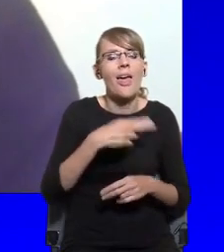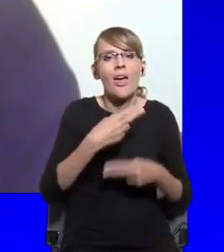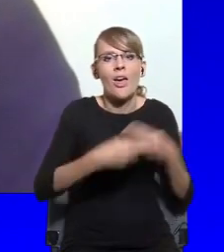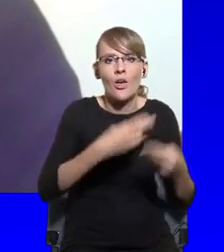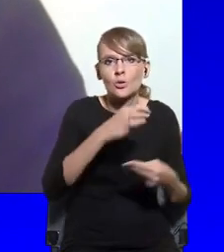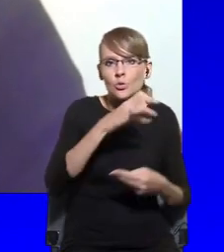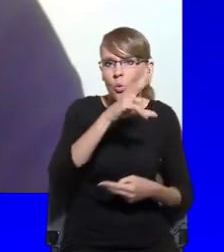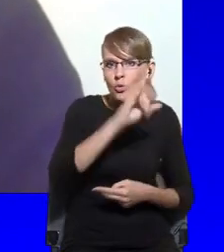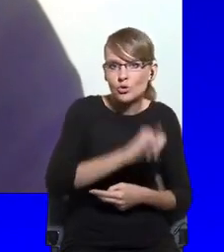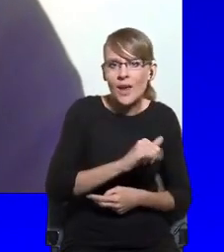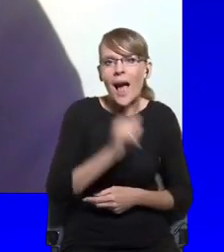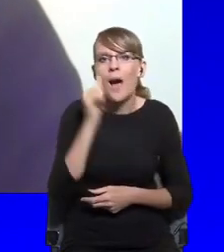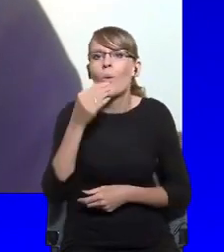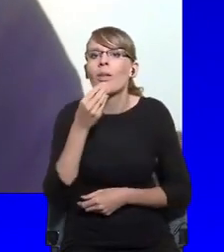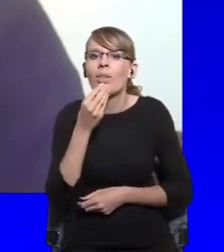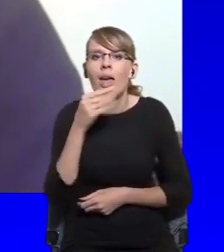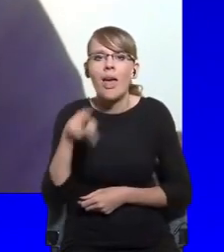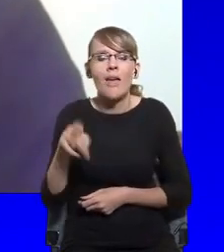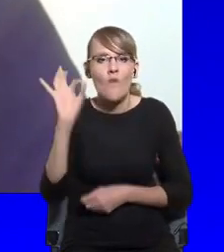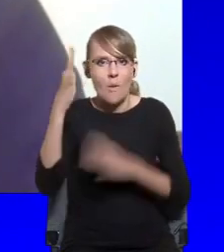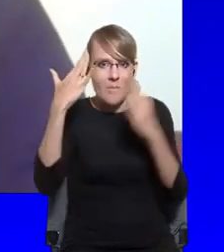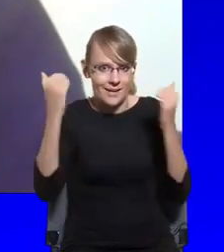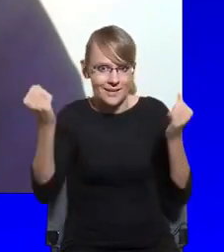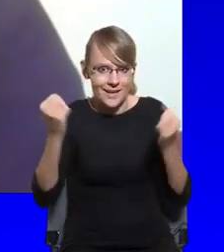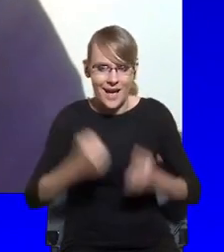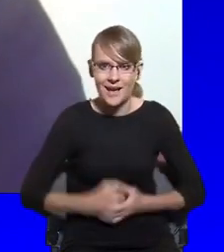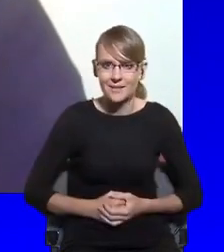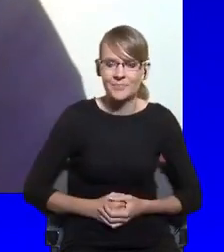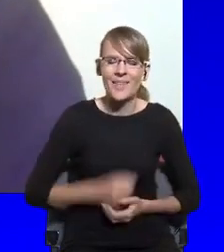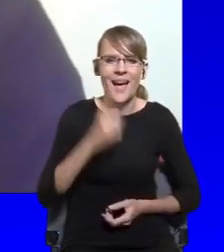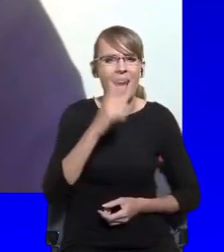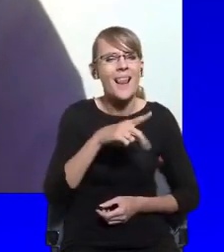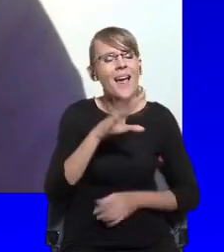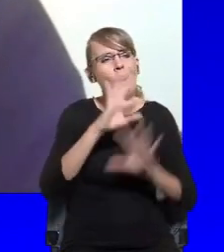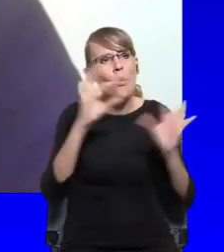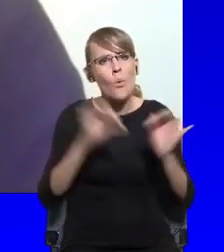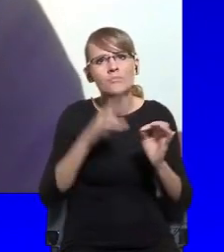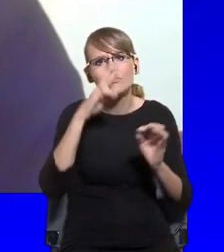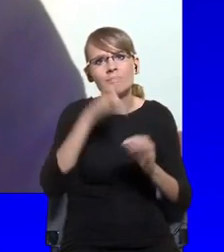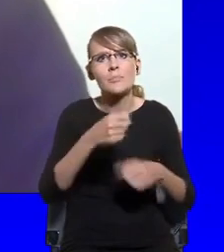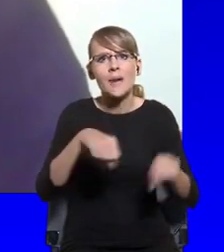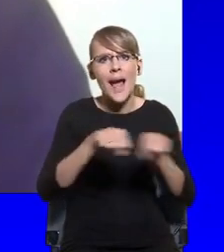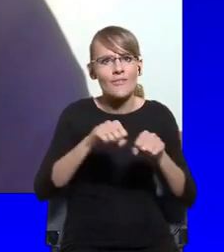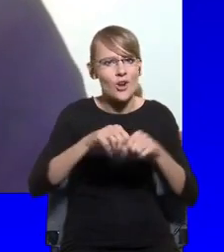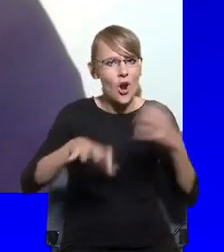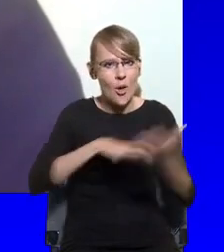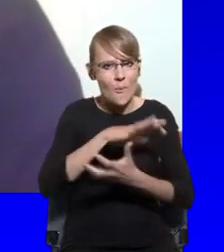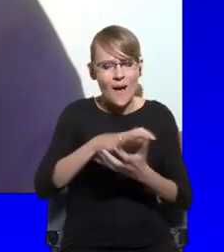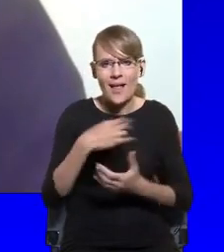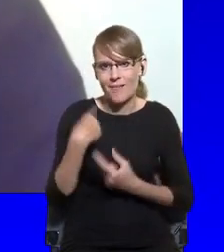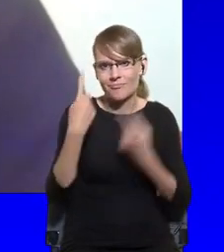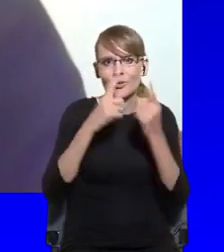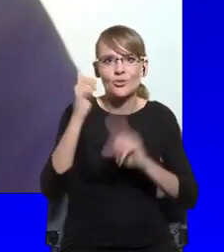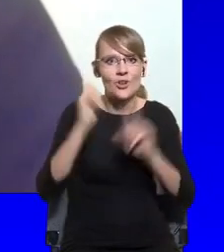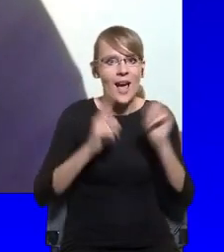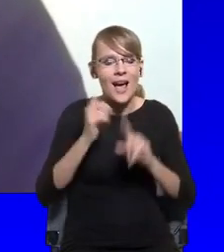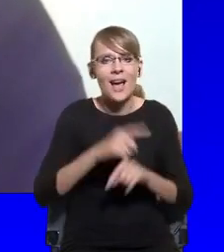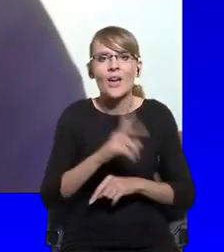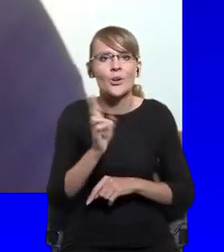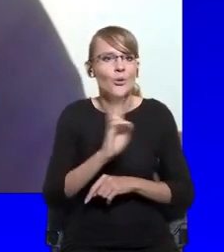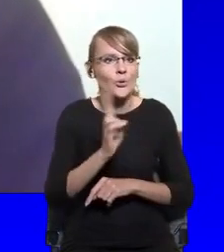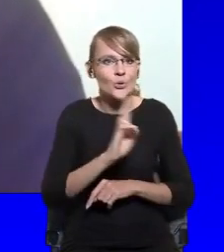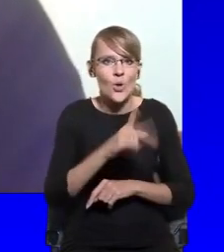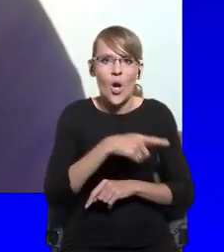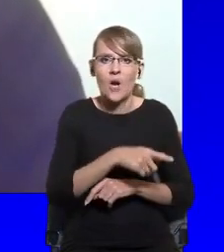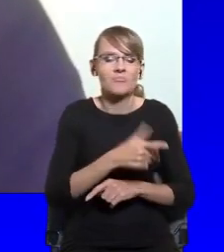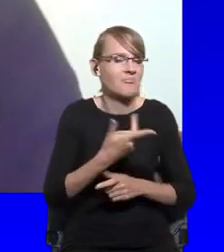commitment to global justice, I dare say that it's sometimes the most immobile who have the most ambitious